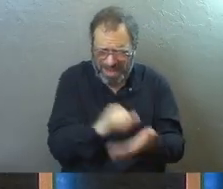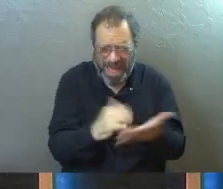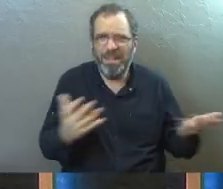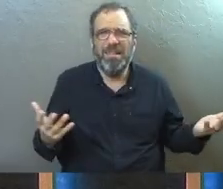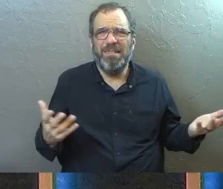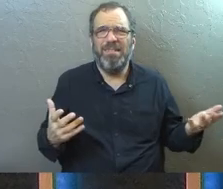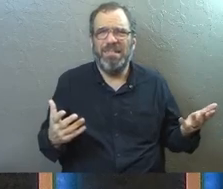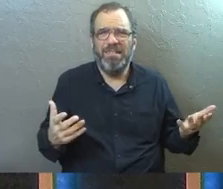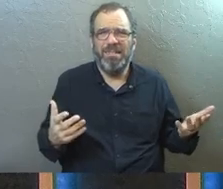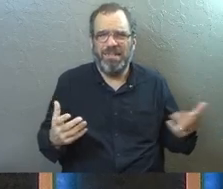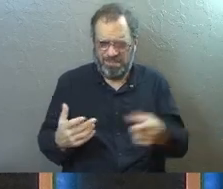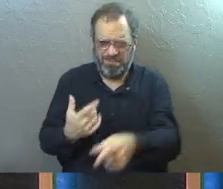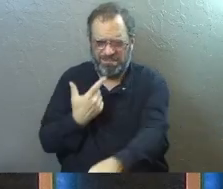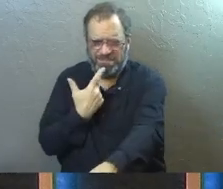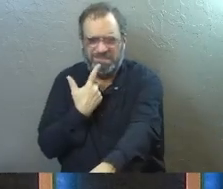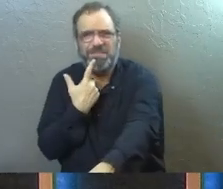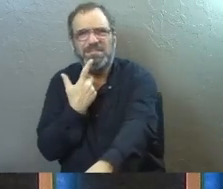say that?